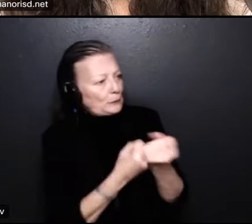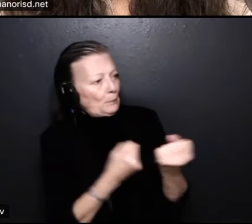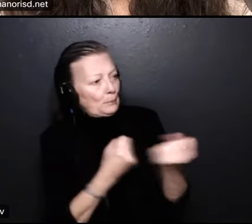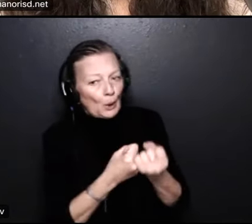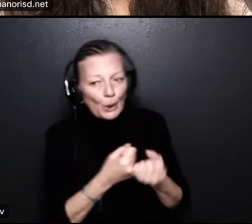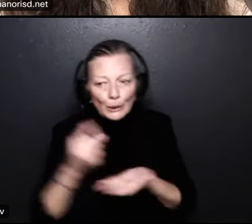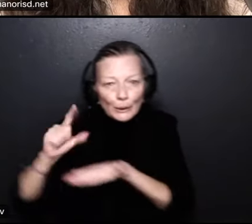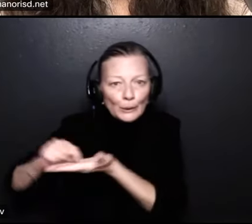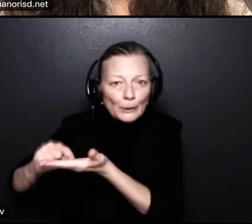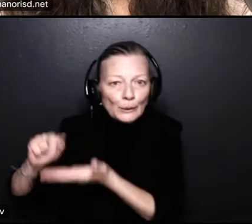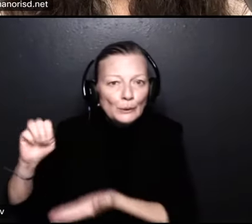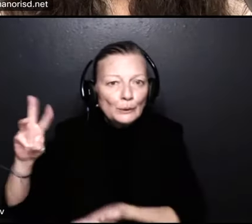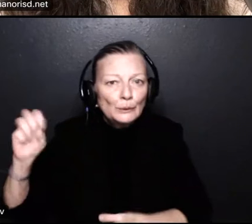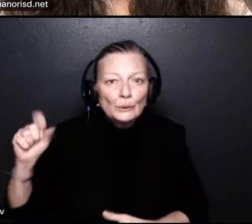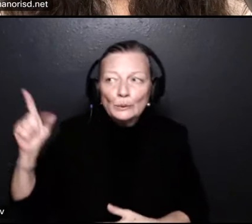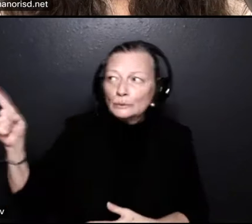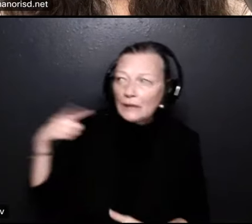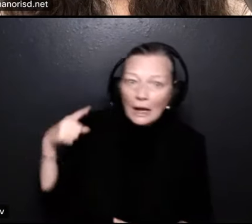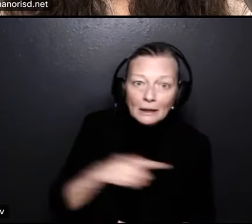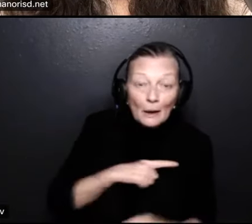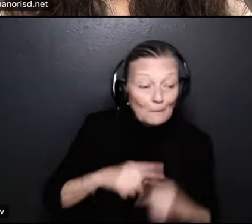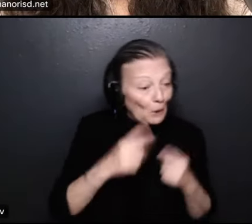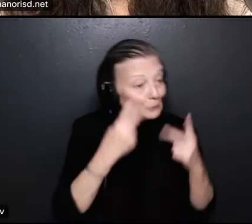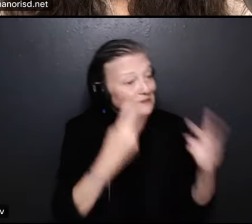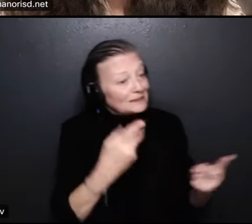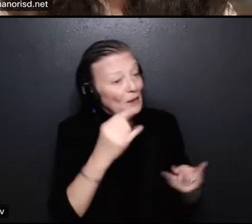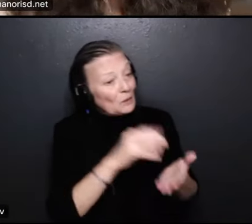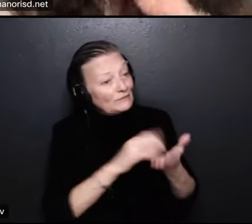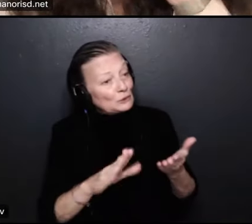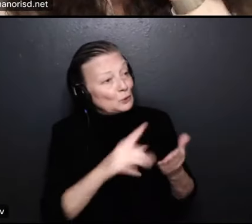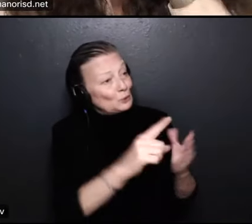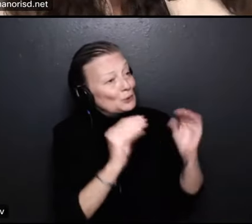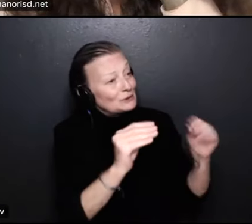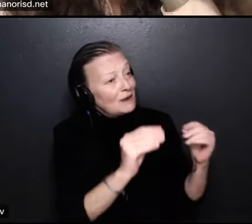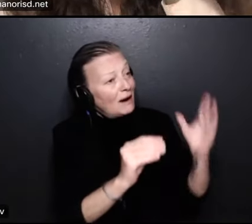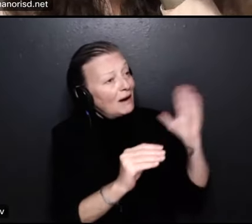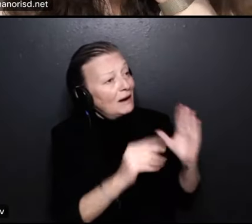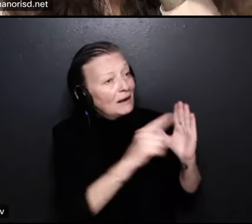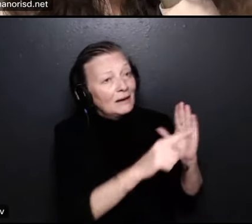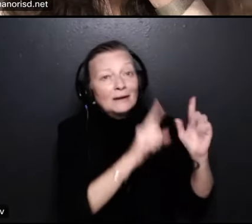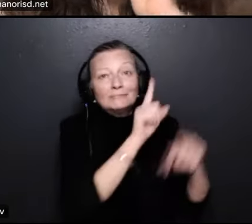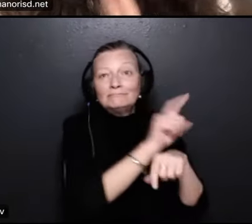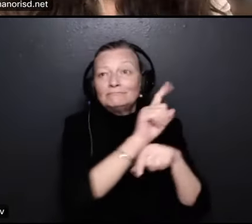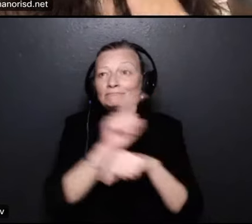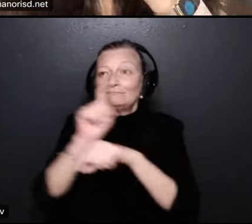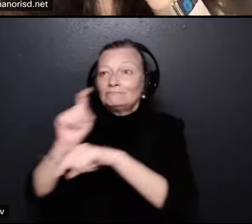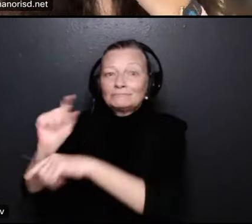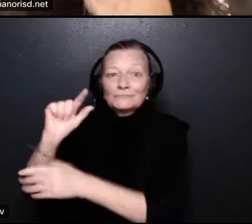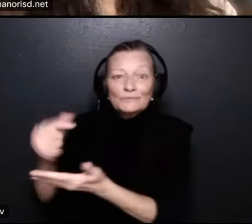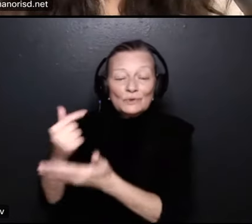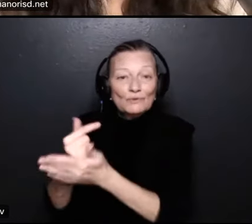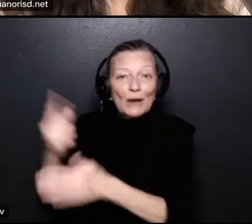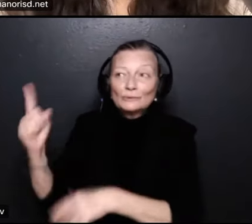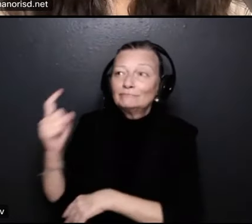legislature but when you see one of those kids that you taught walk across the stage you know you did something and so i i think we need to keep that in